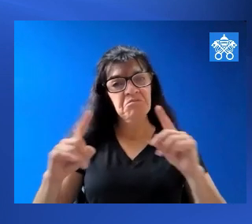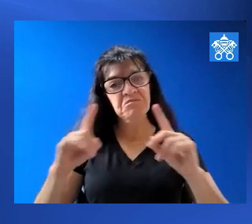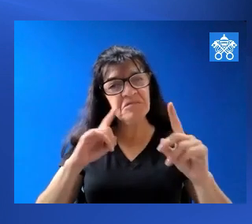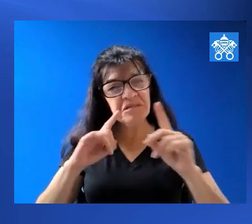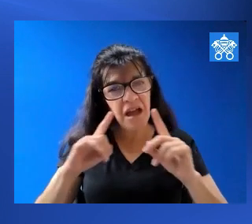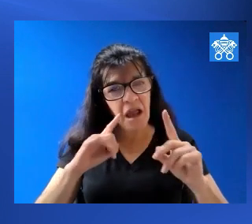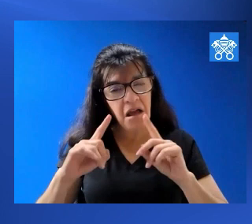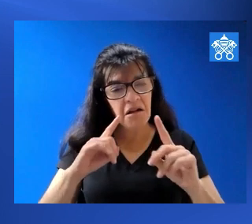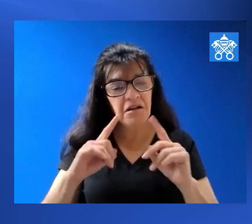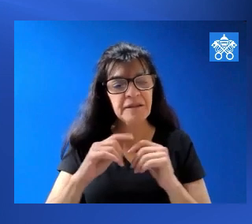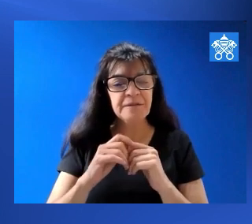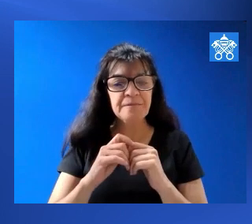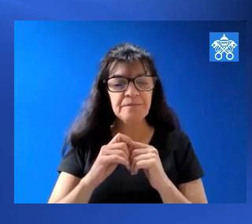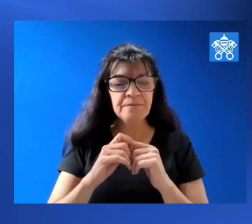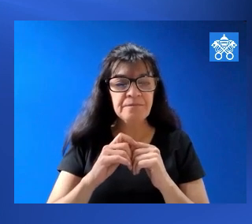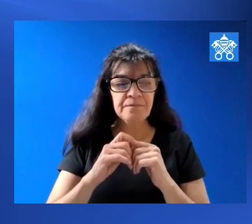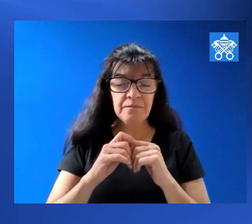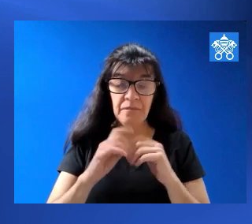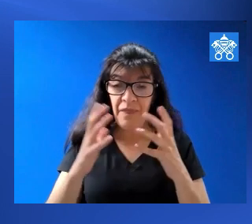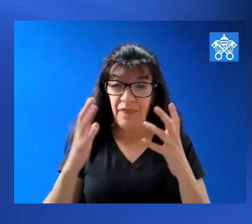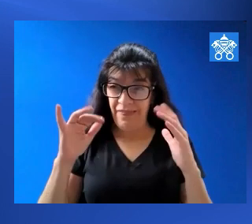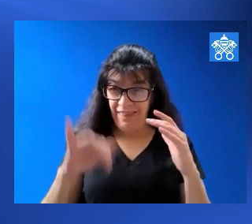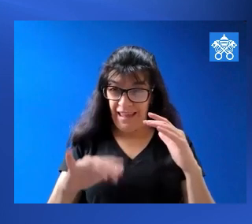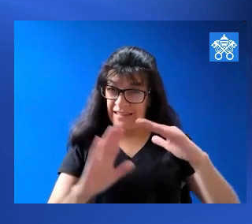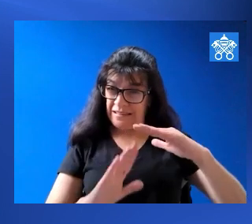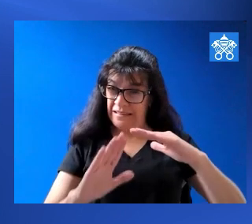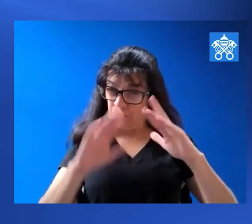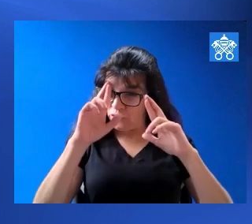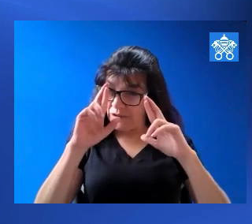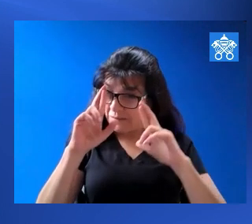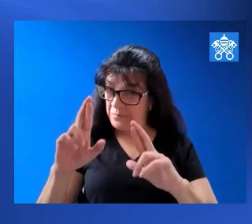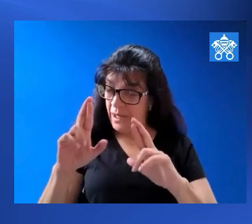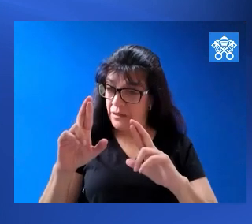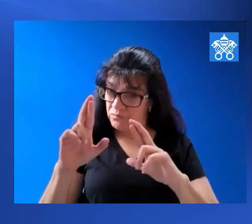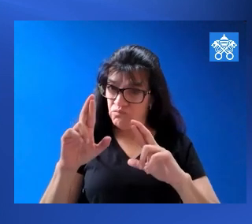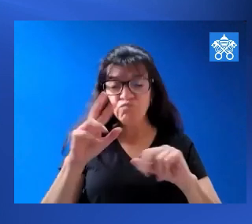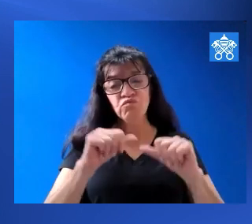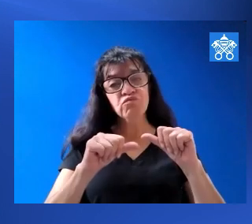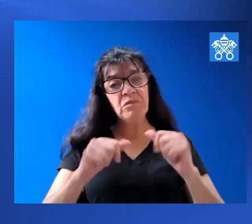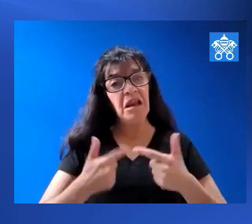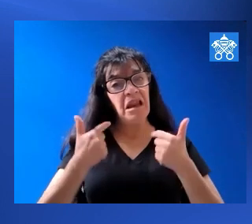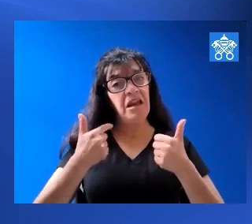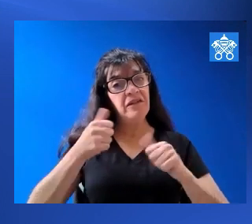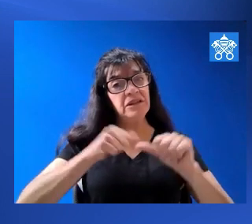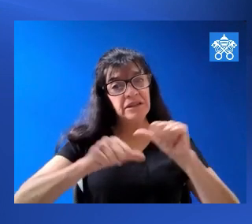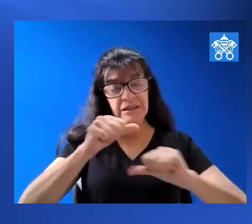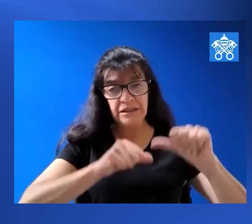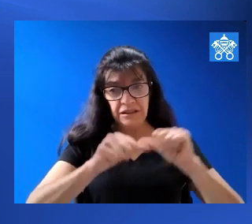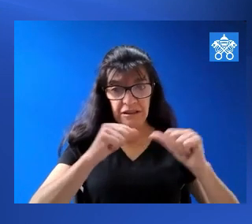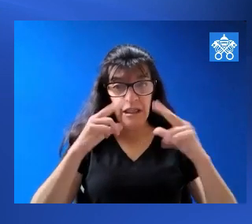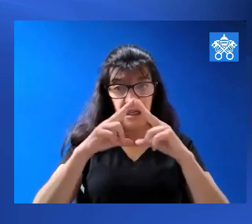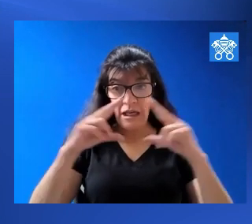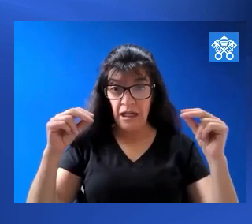and that a basis for respectful living together can be found in